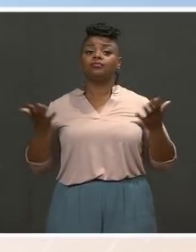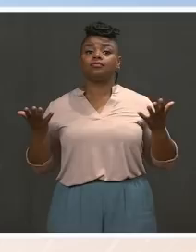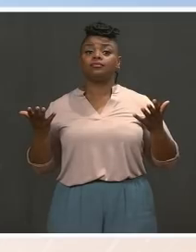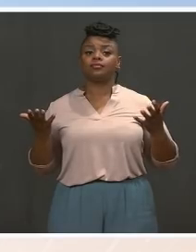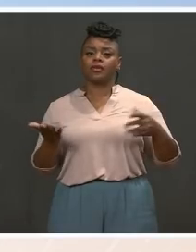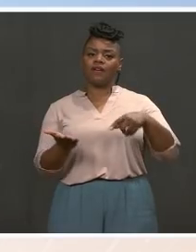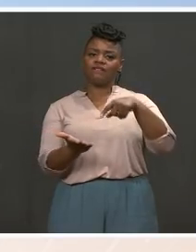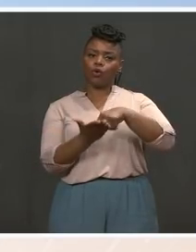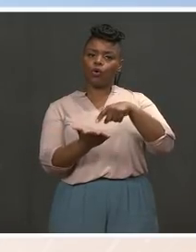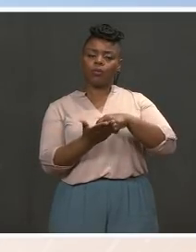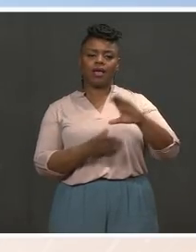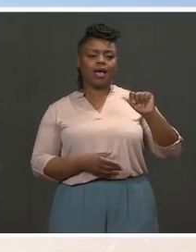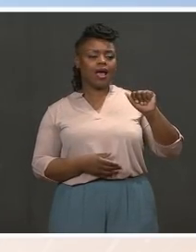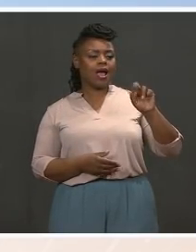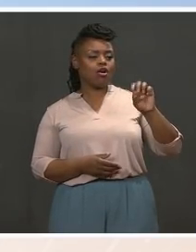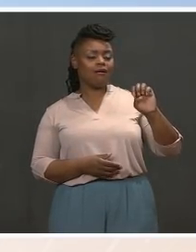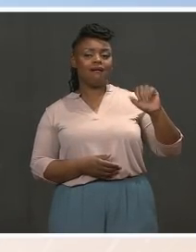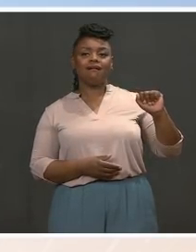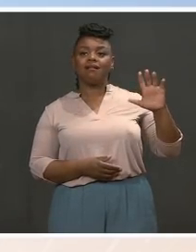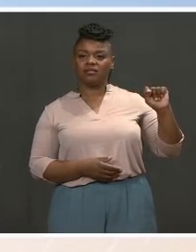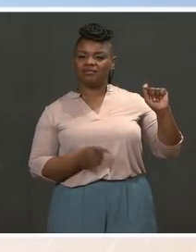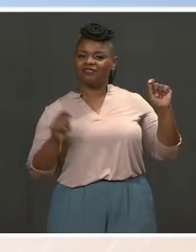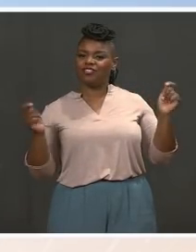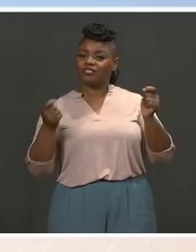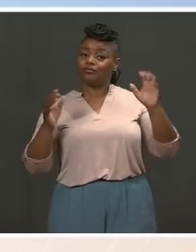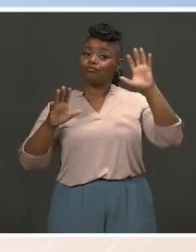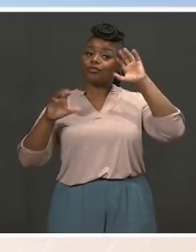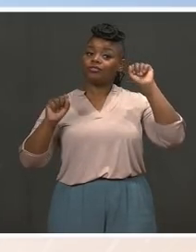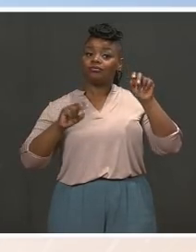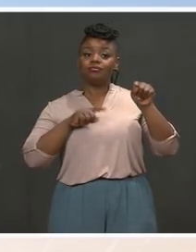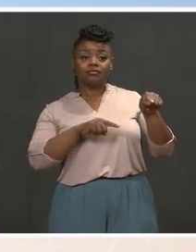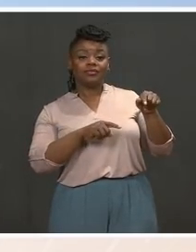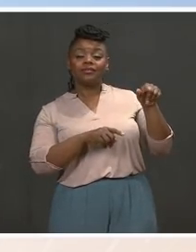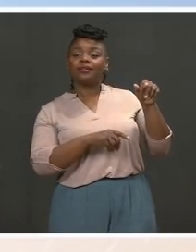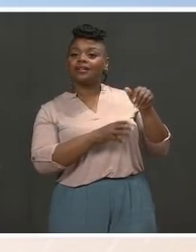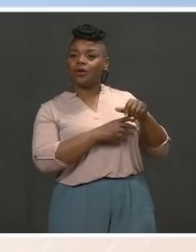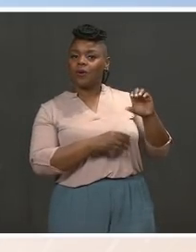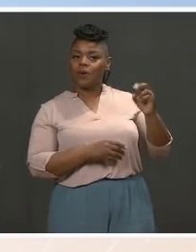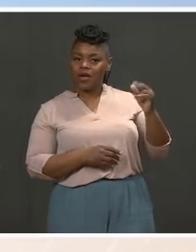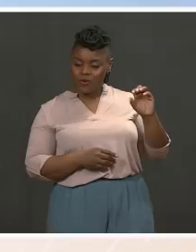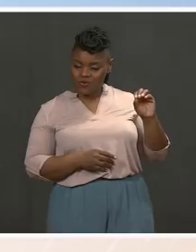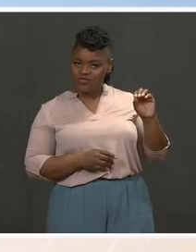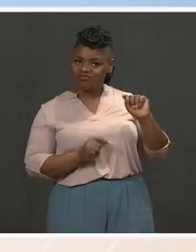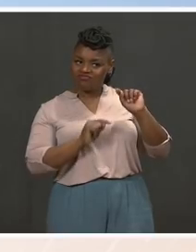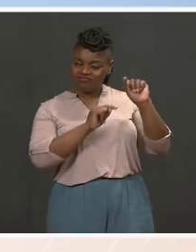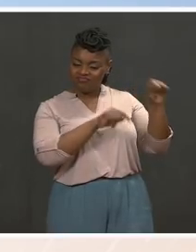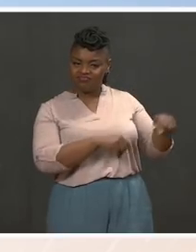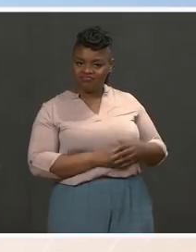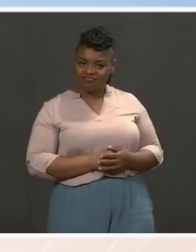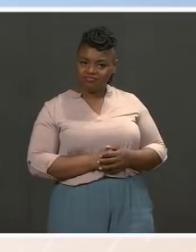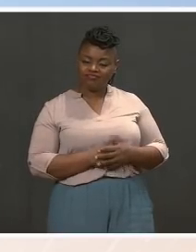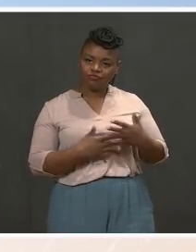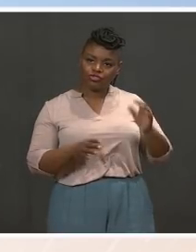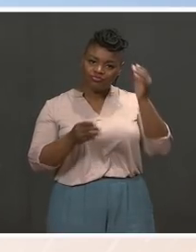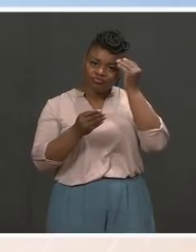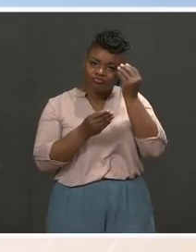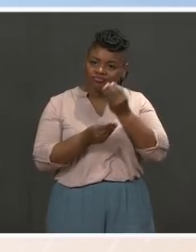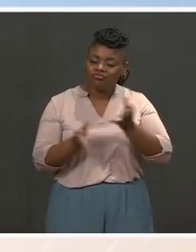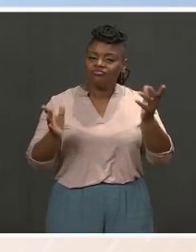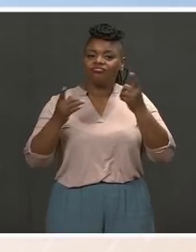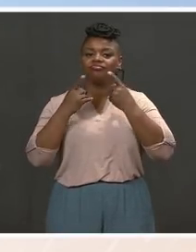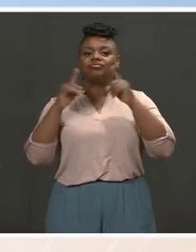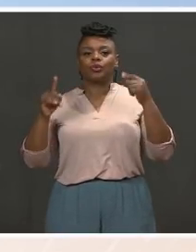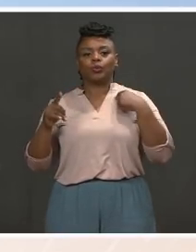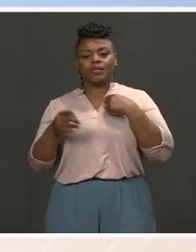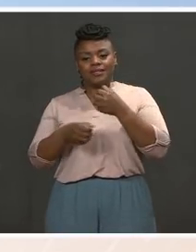President, of course, traveled to Ohio. It was a great trip, where he announced that the administration would expand access to health care coverage by